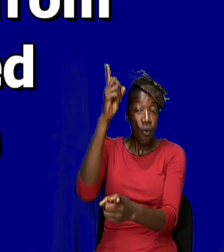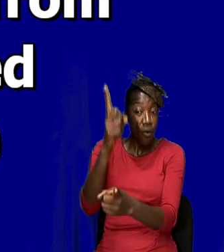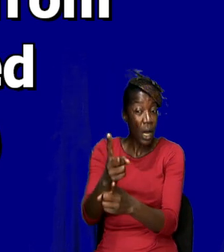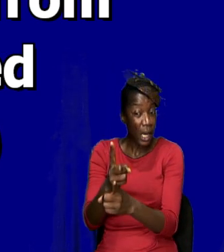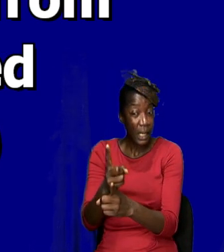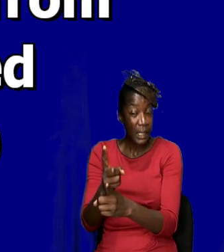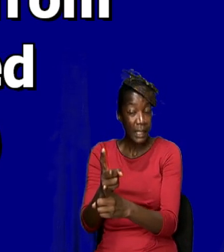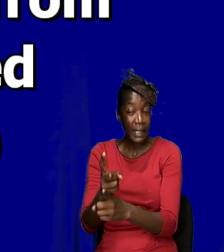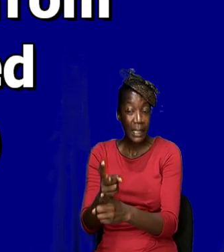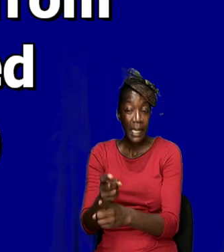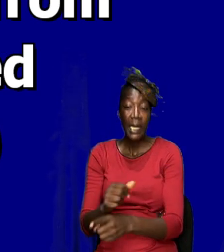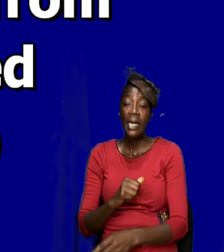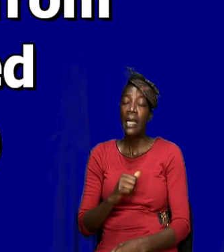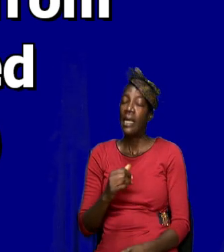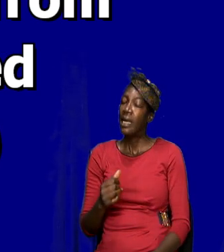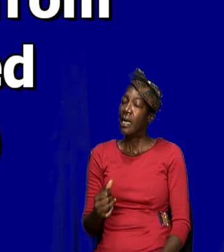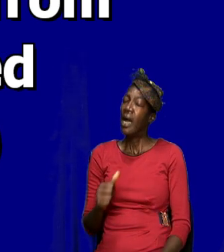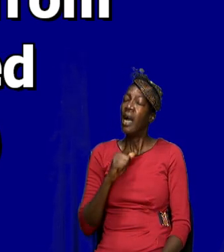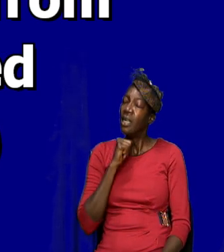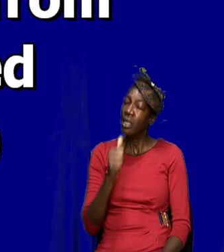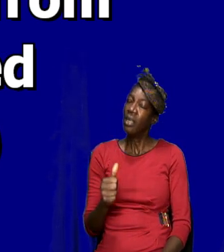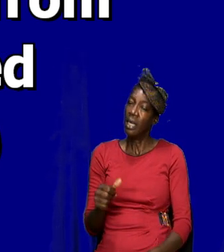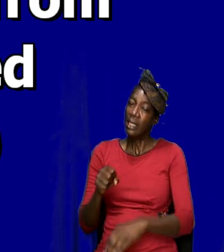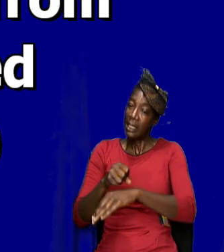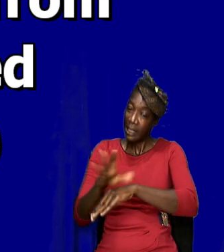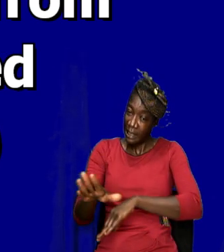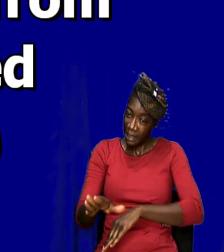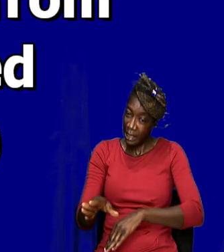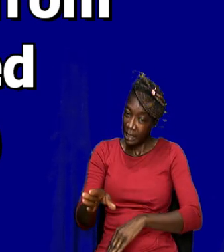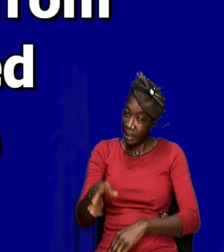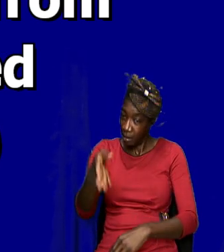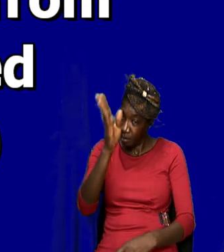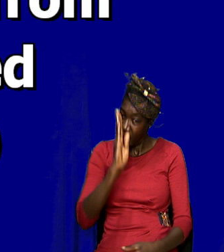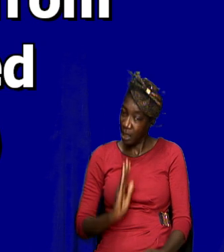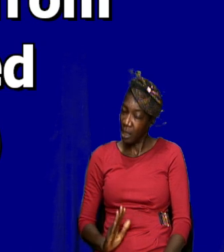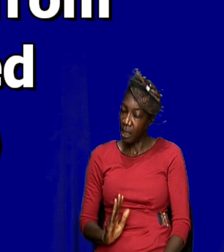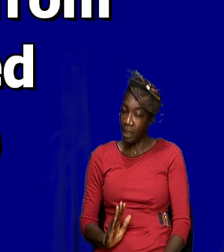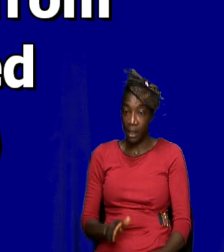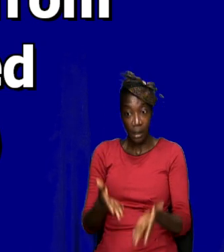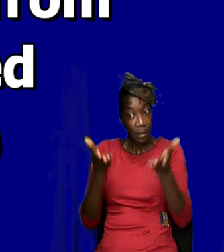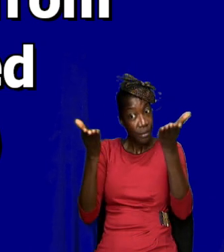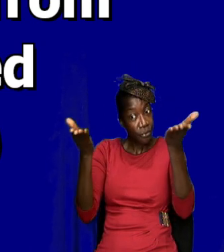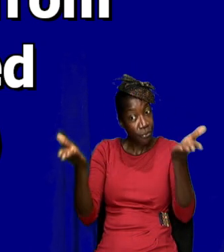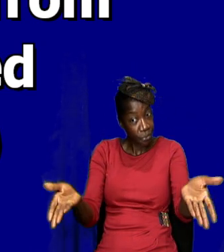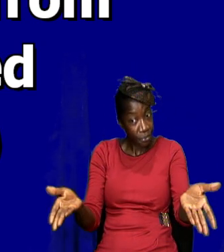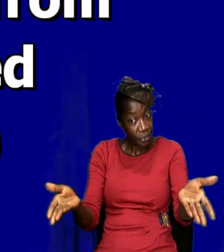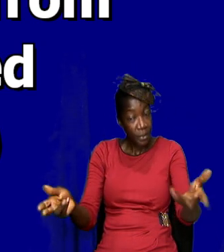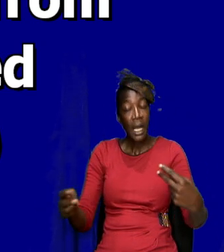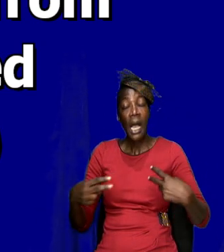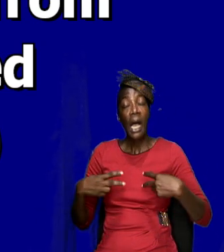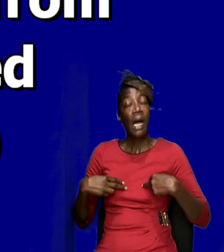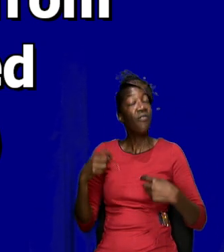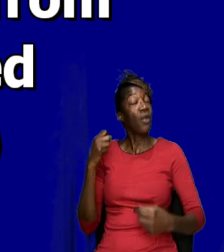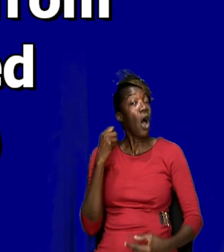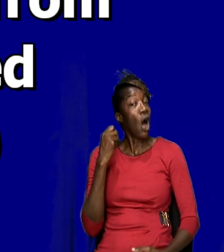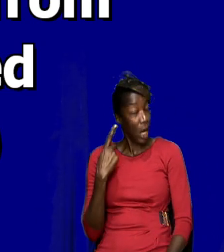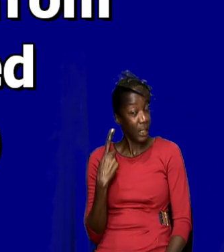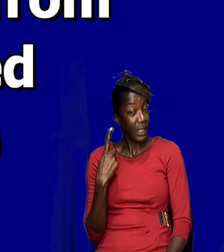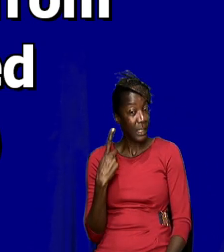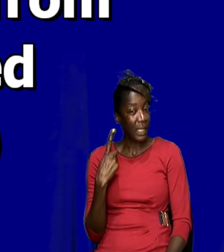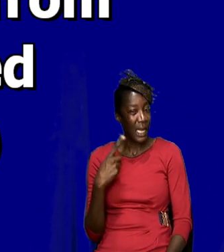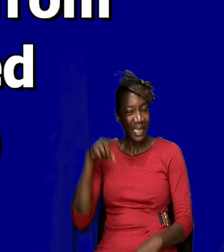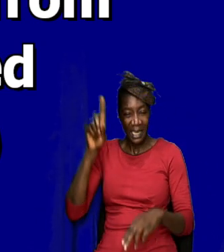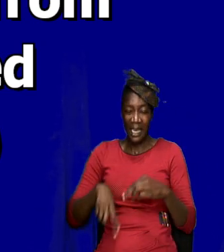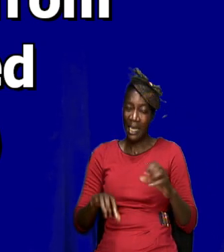they are sent by God. And so we have to understand this. And we